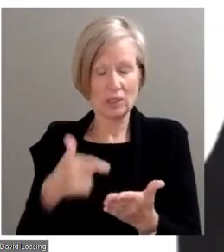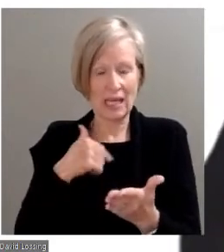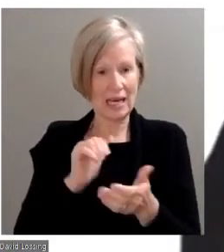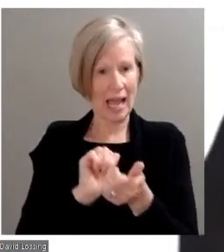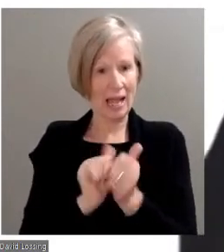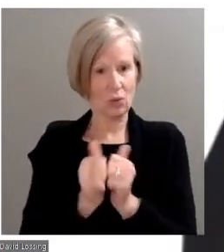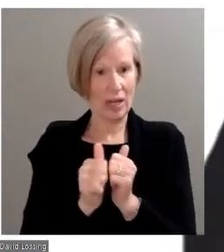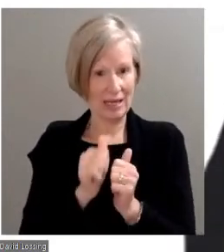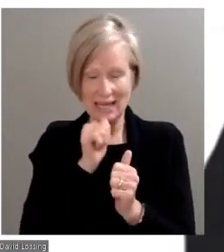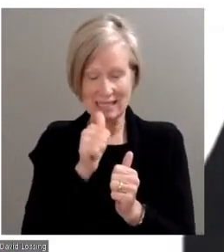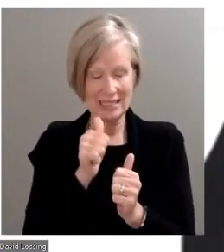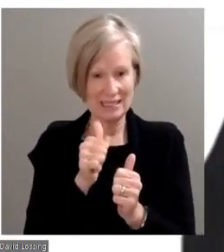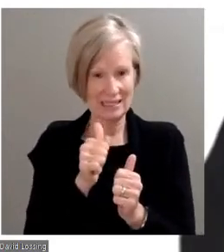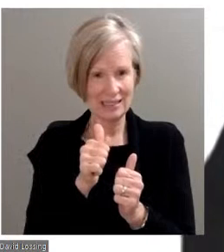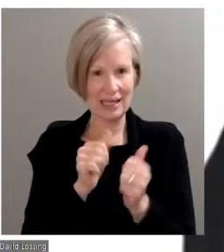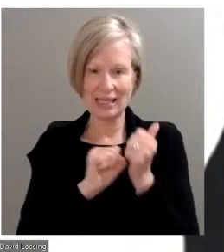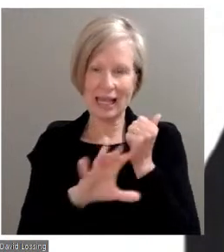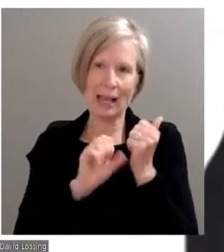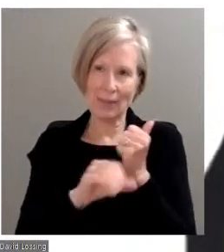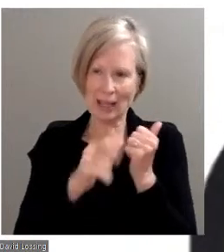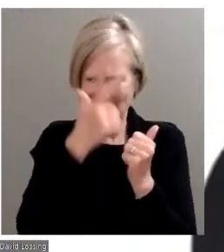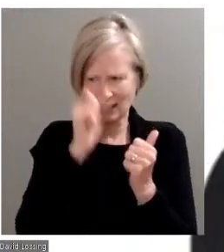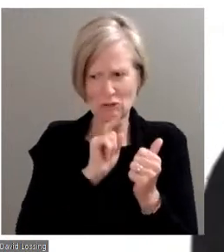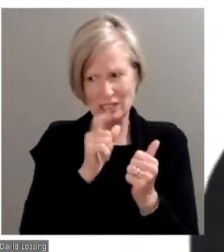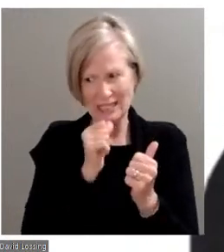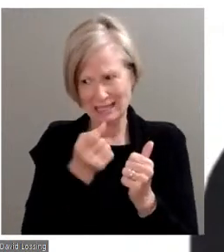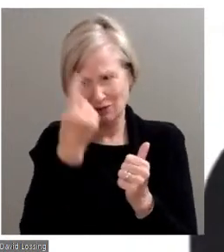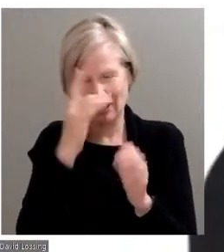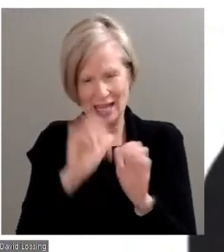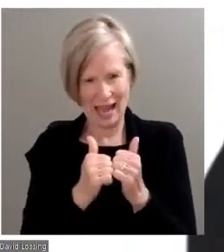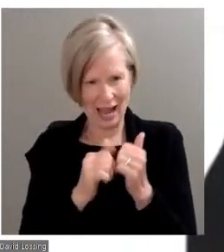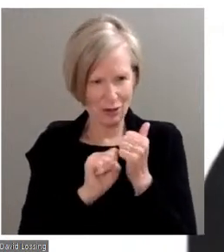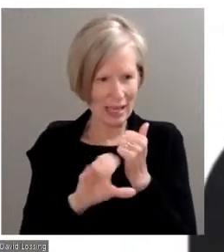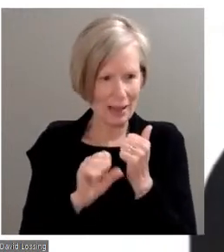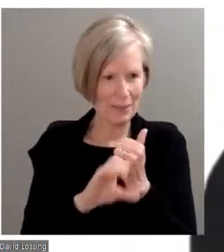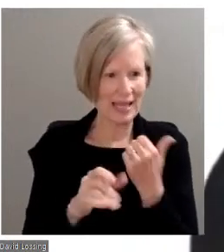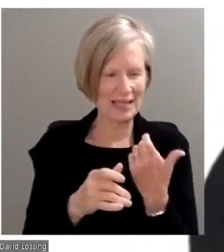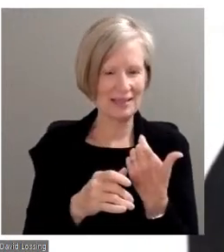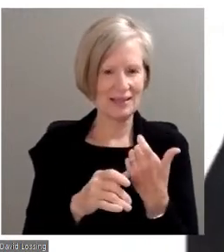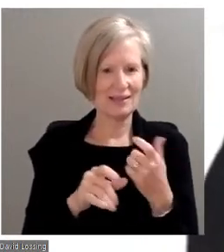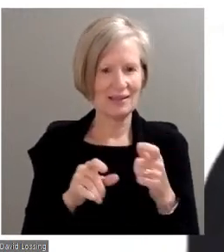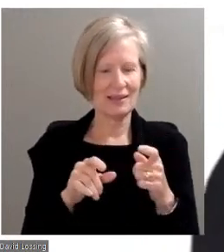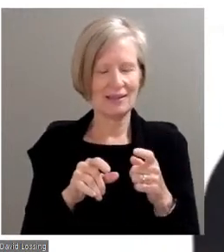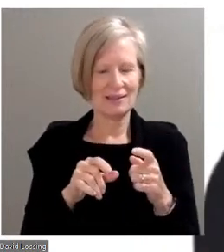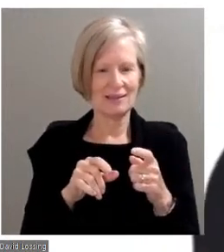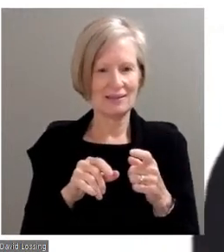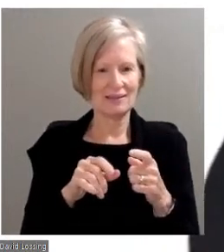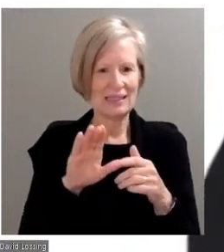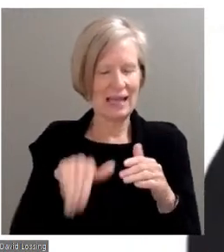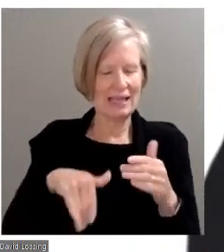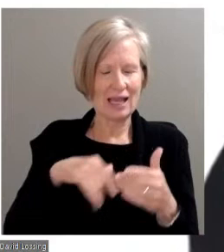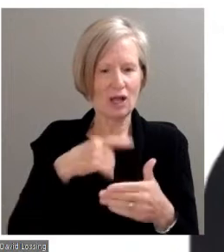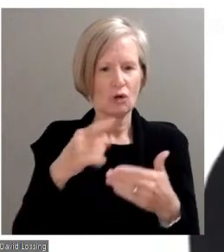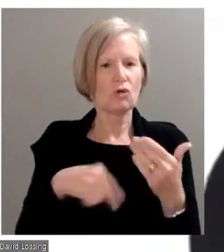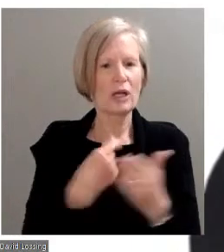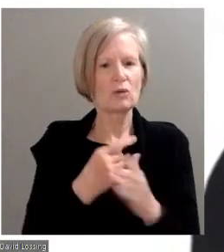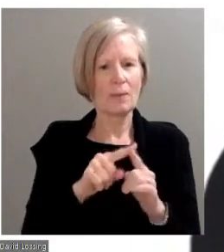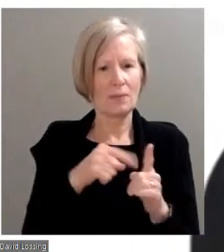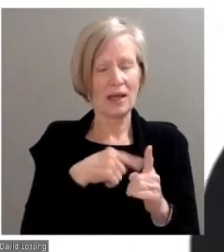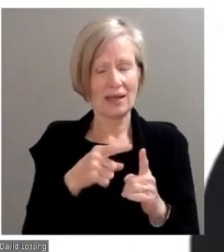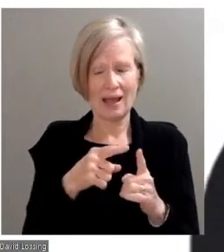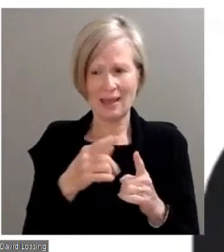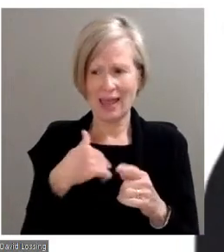didn't, you know, didn't campaign because I didn't really understand how campaigns ran as an undergrad. But I ended up with well over